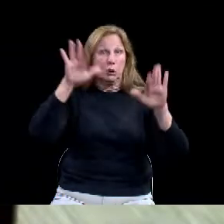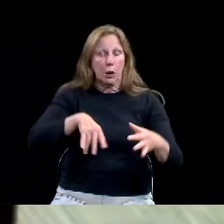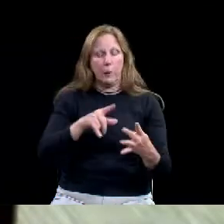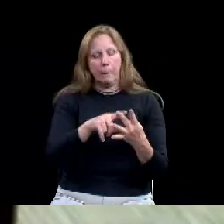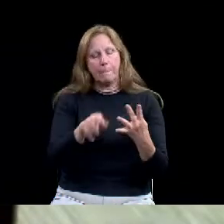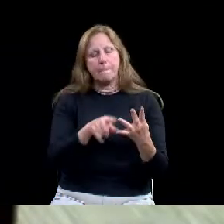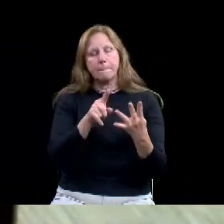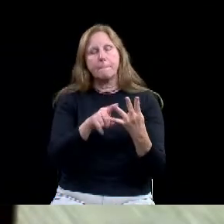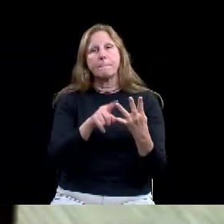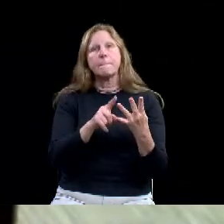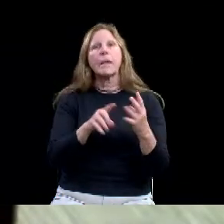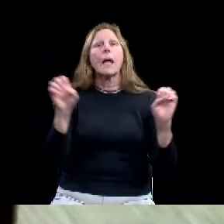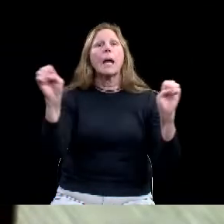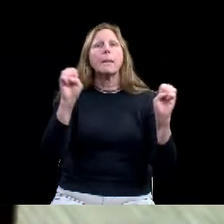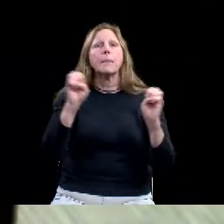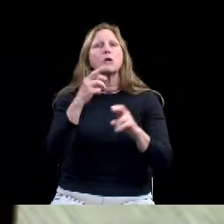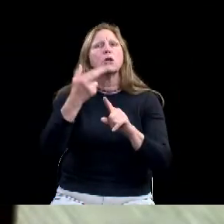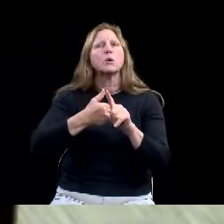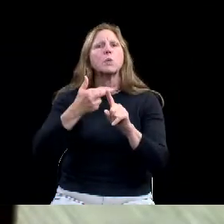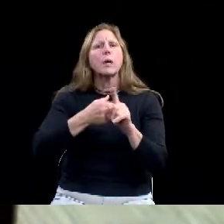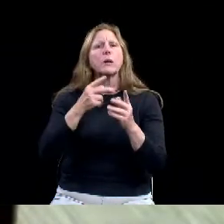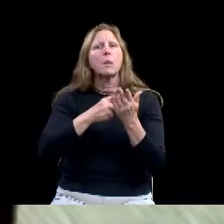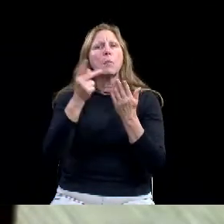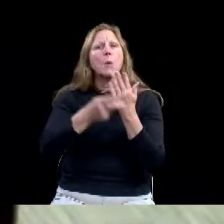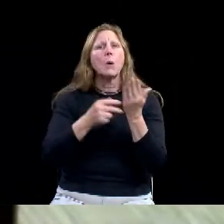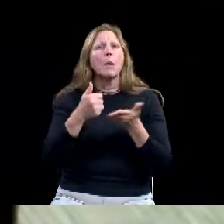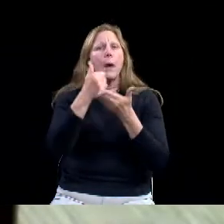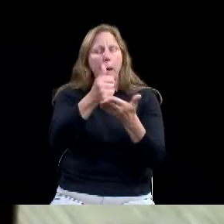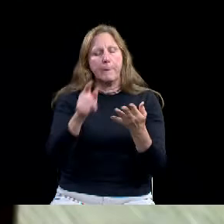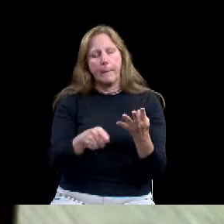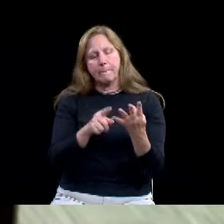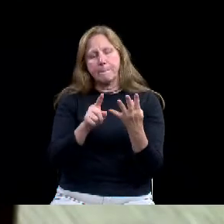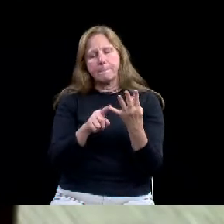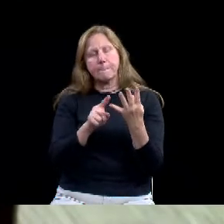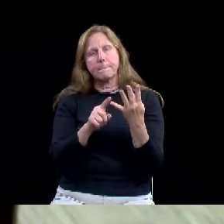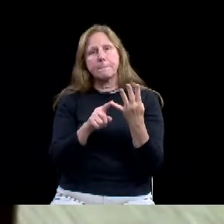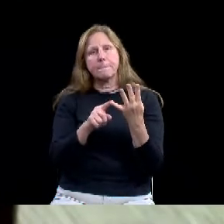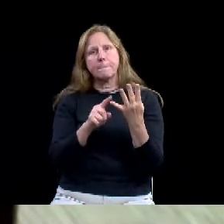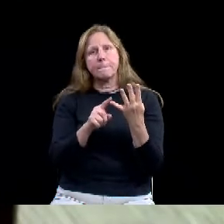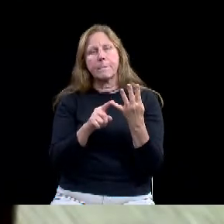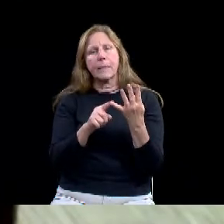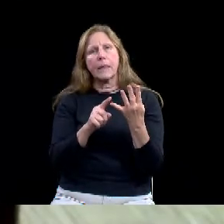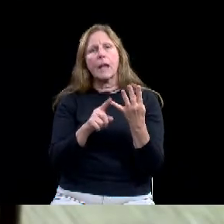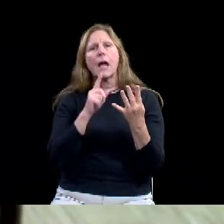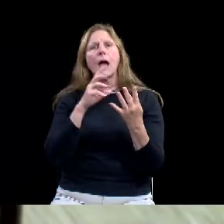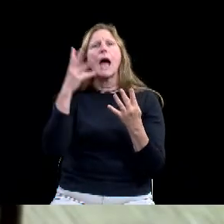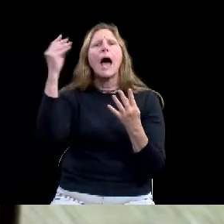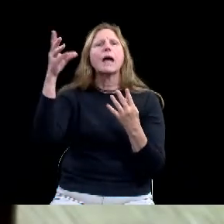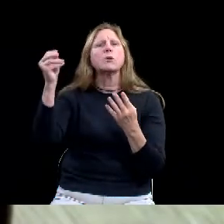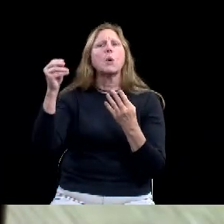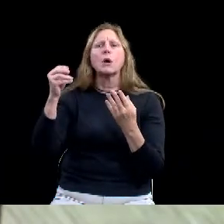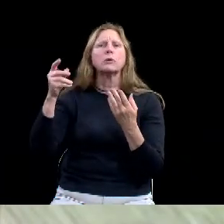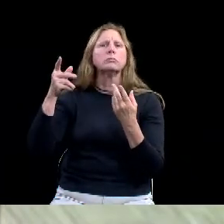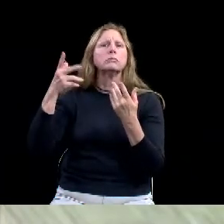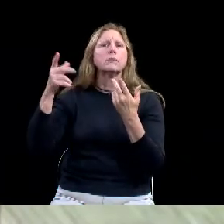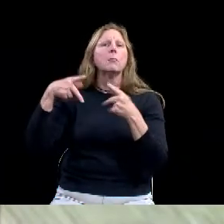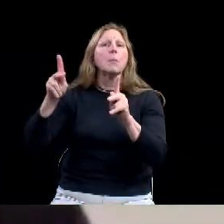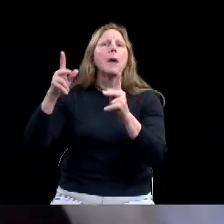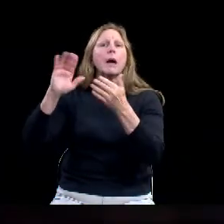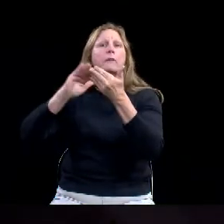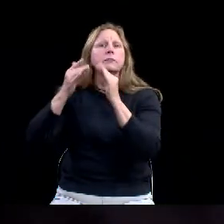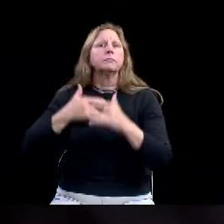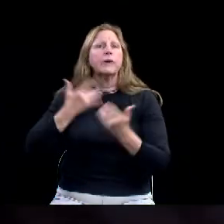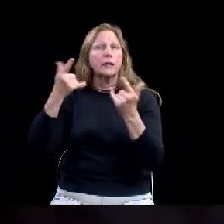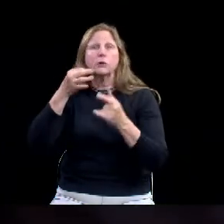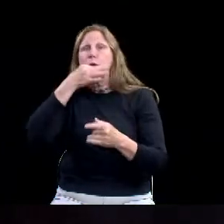permitting and city events coming soon. I take any questions on the informal reports this time. City Manager